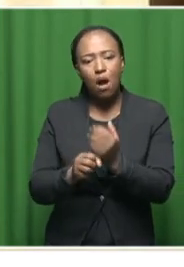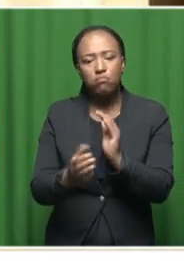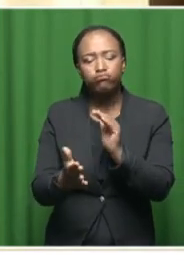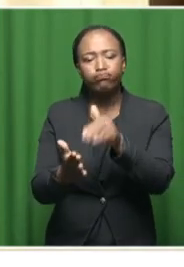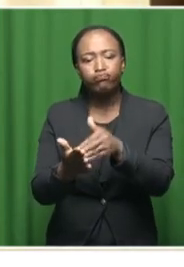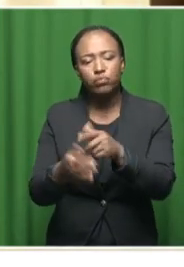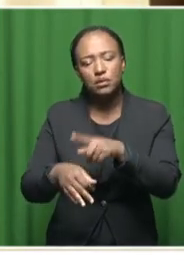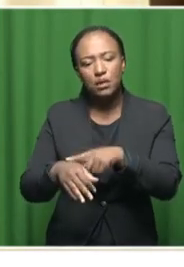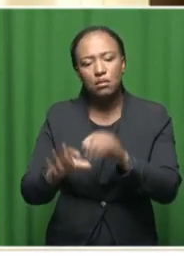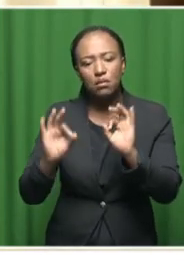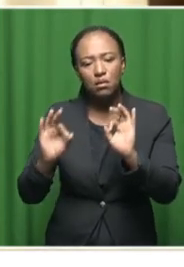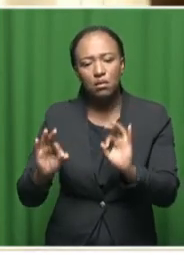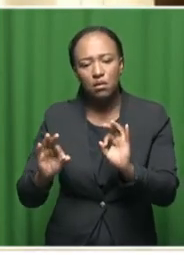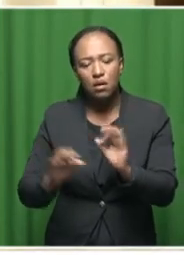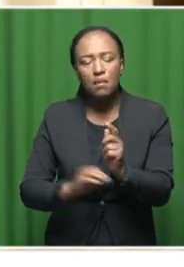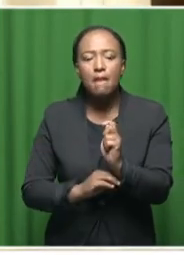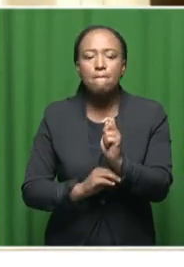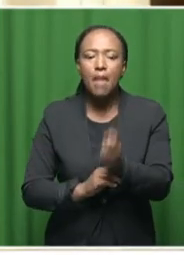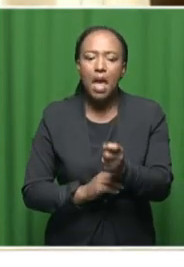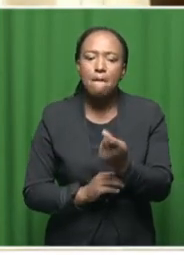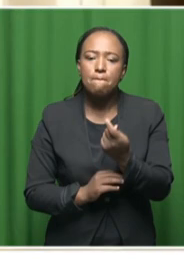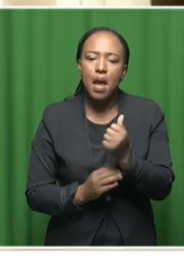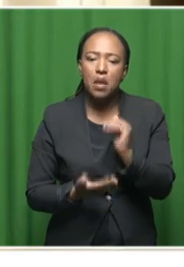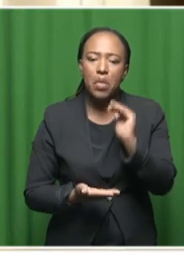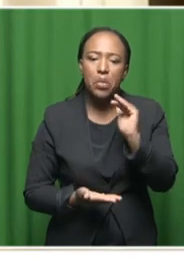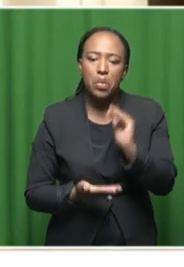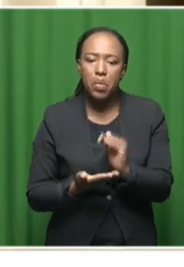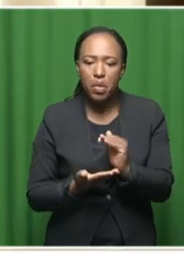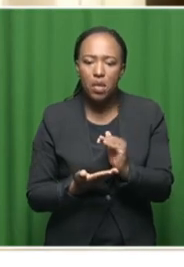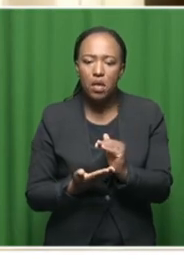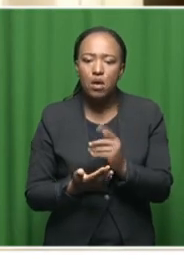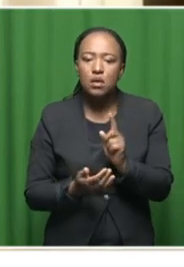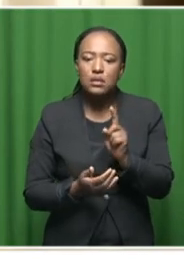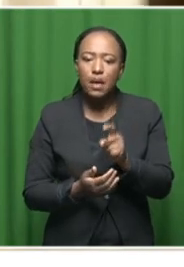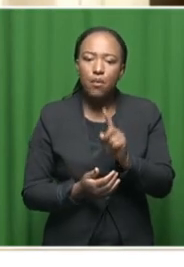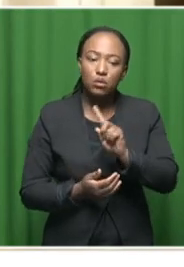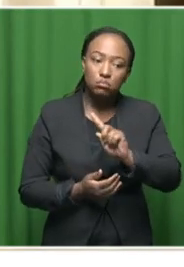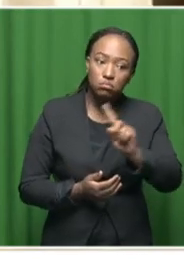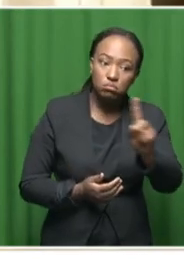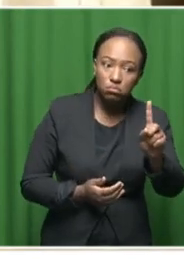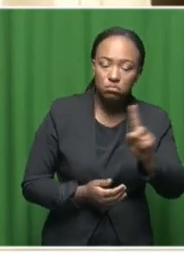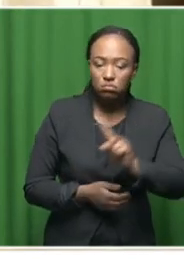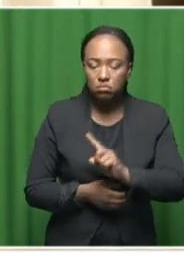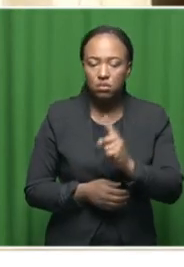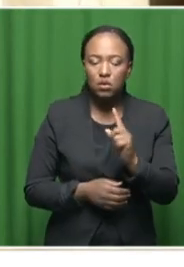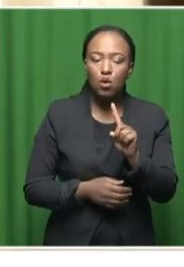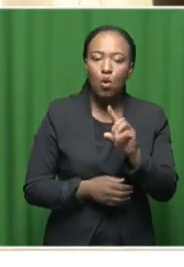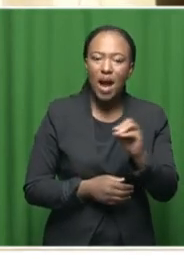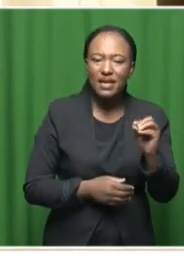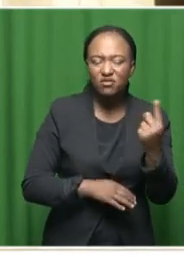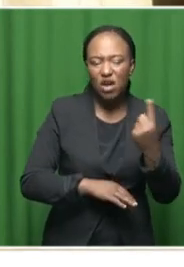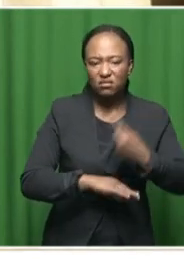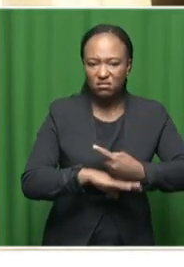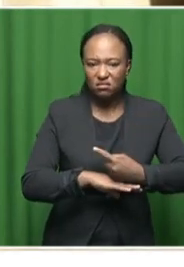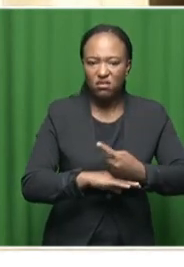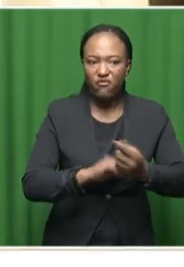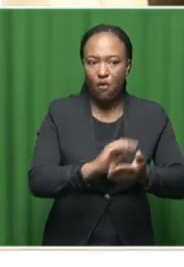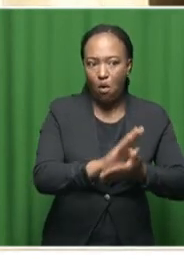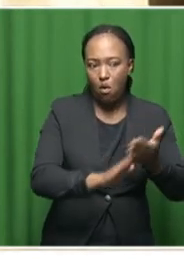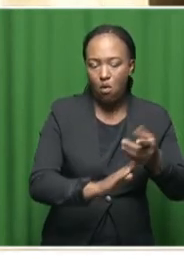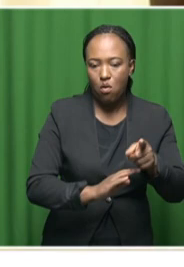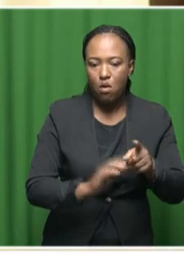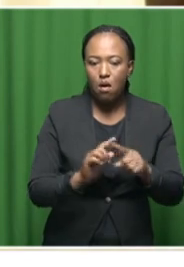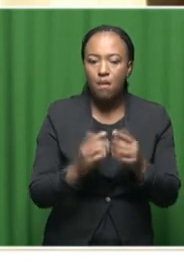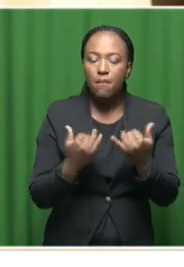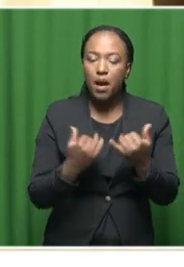and I paid way less. I would have paid 100 rent just for the day to get back above. But I spent